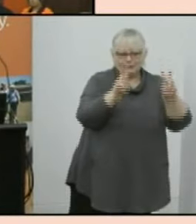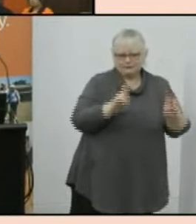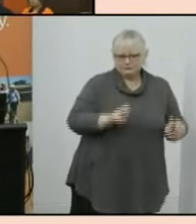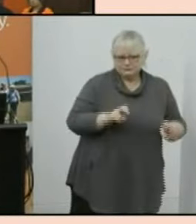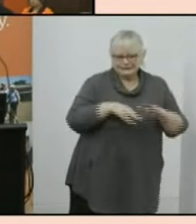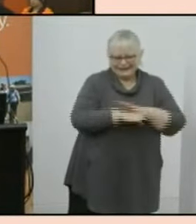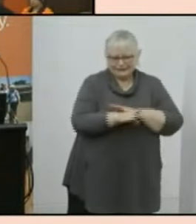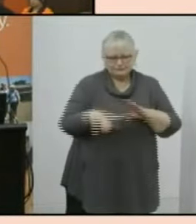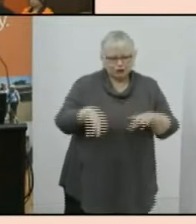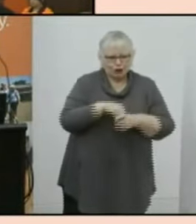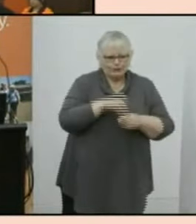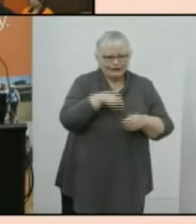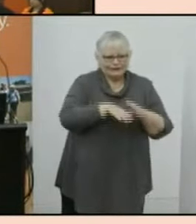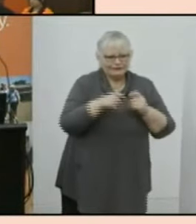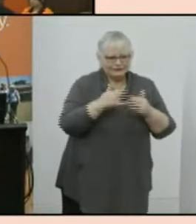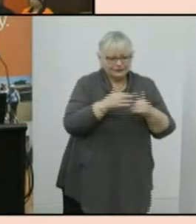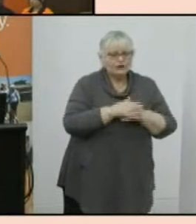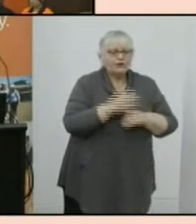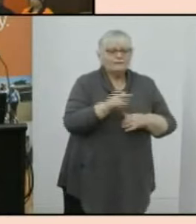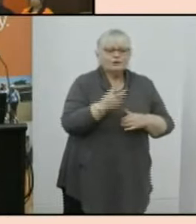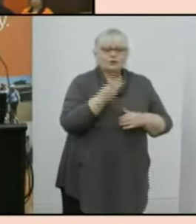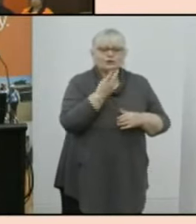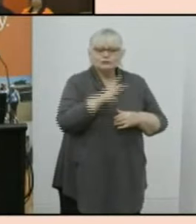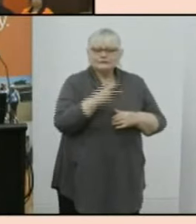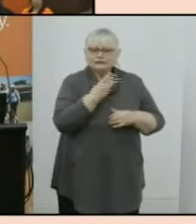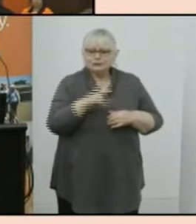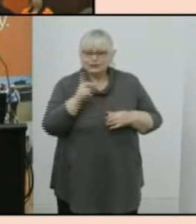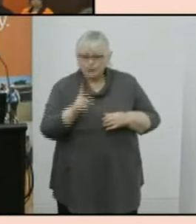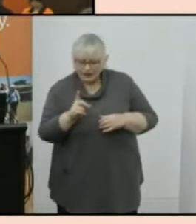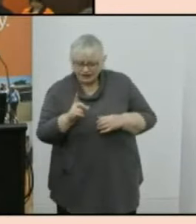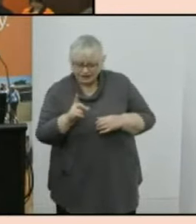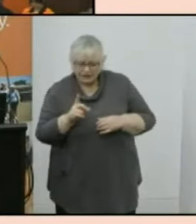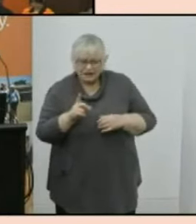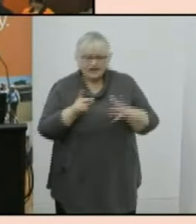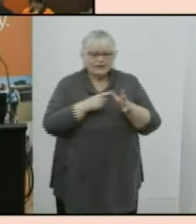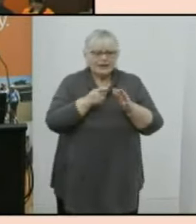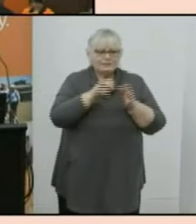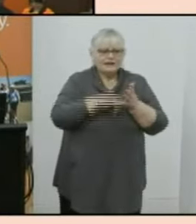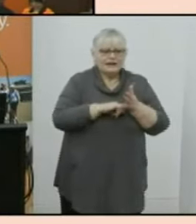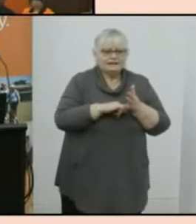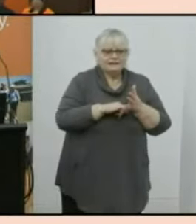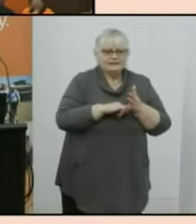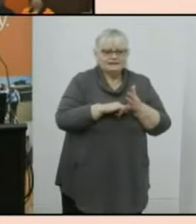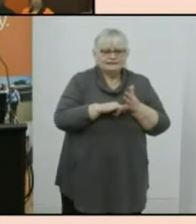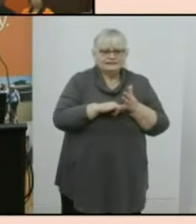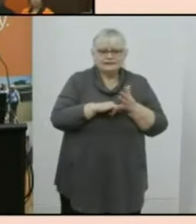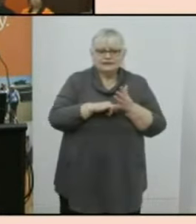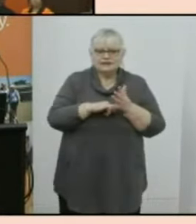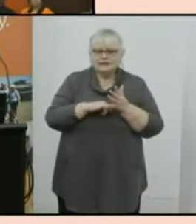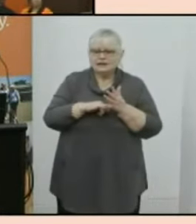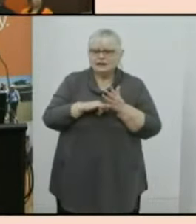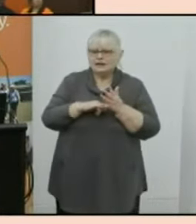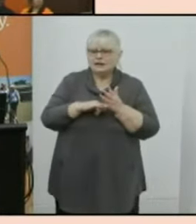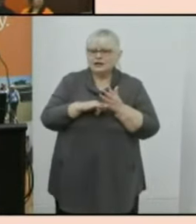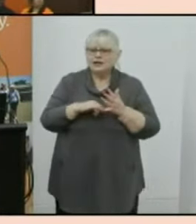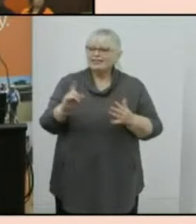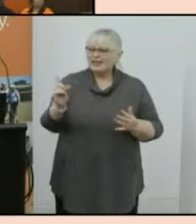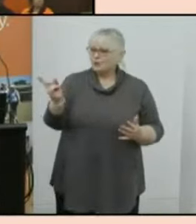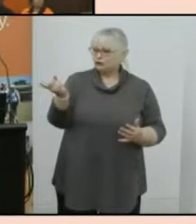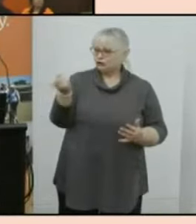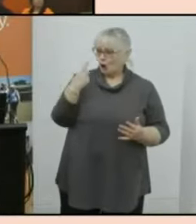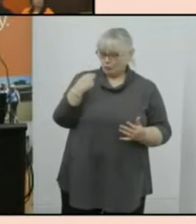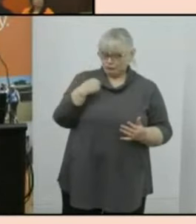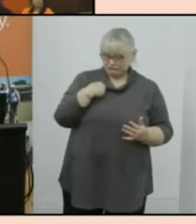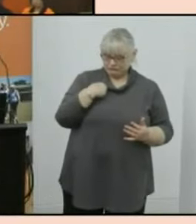and uh for the 2021 census um the abs was uh was um instructed